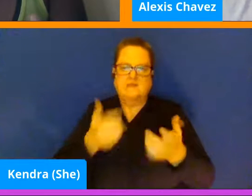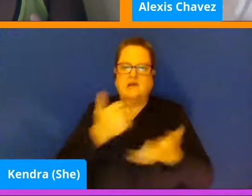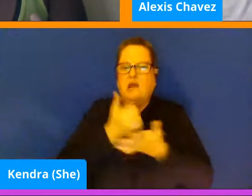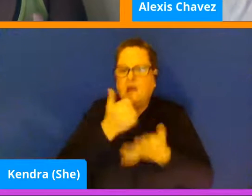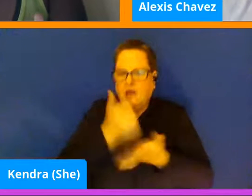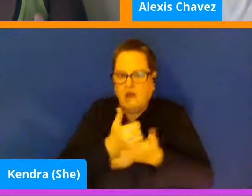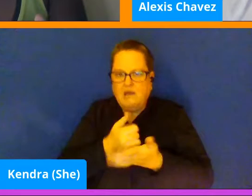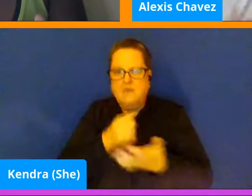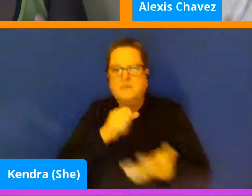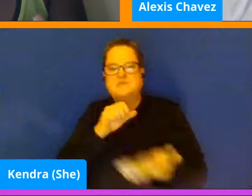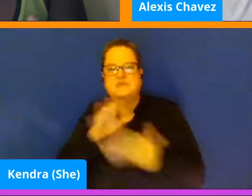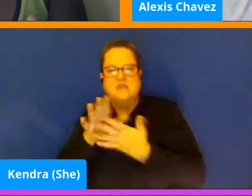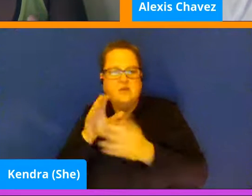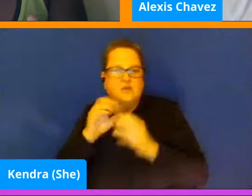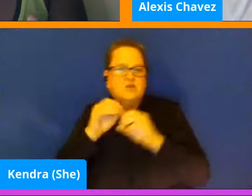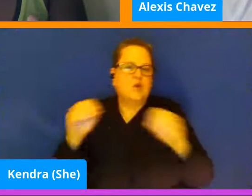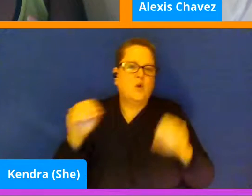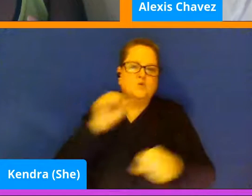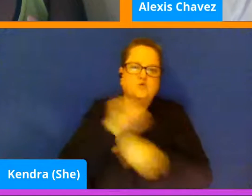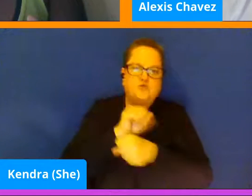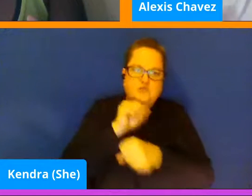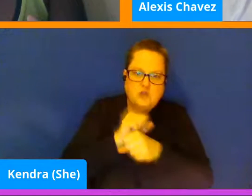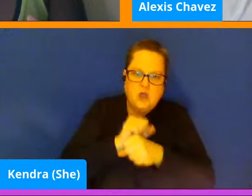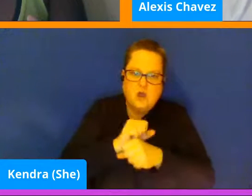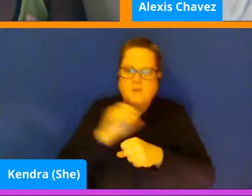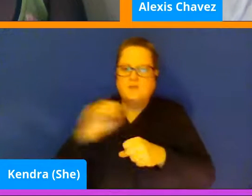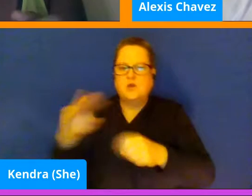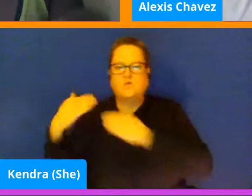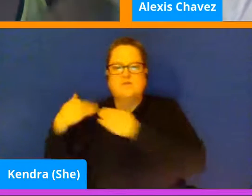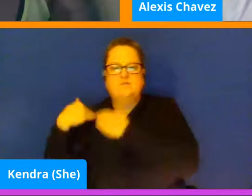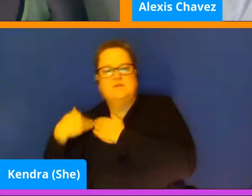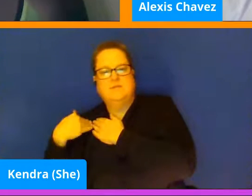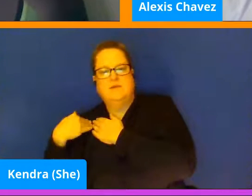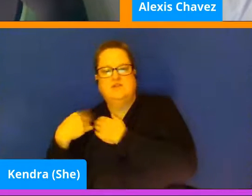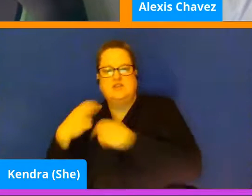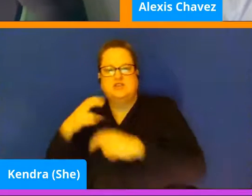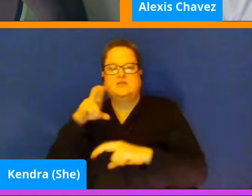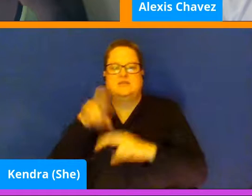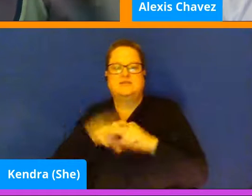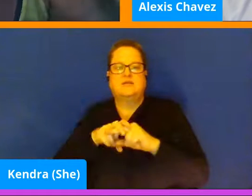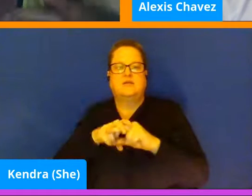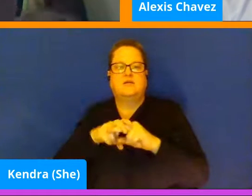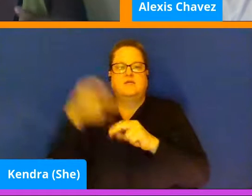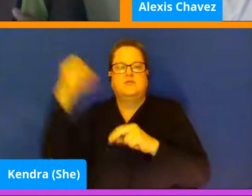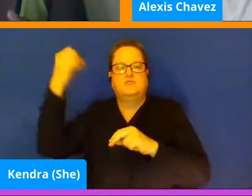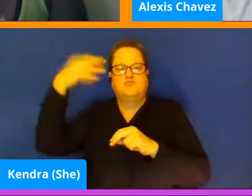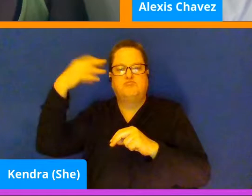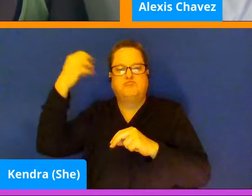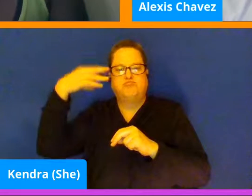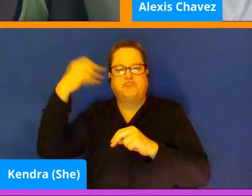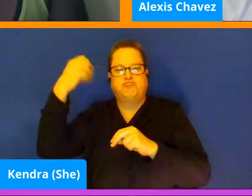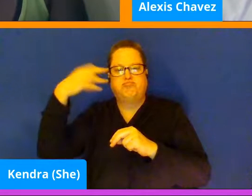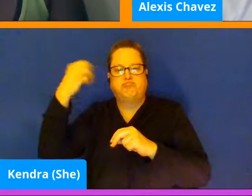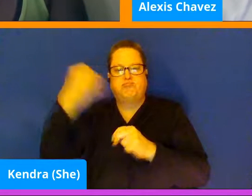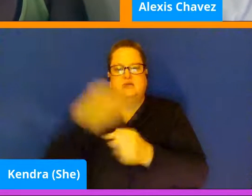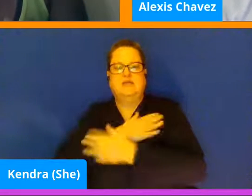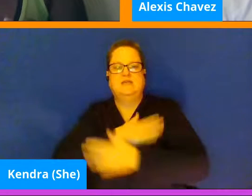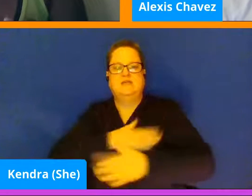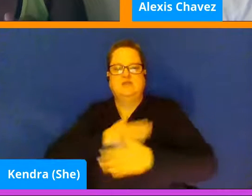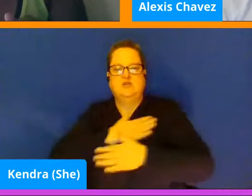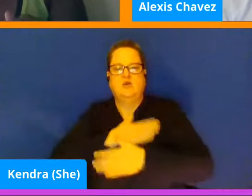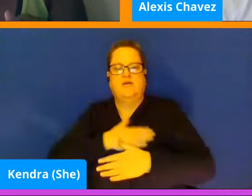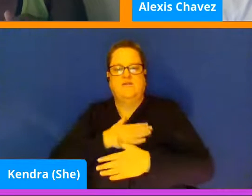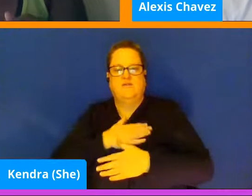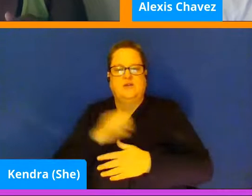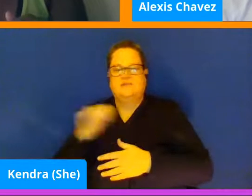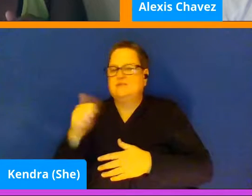no job or responsibilities. She could just sit there and enjoy the shower for an extra 10,